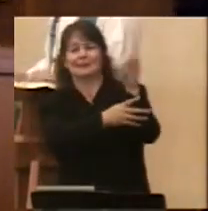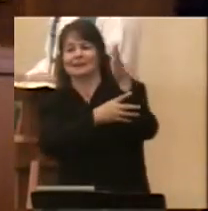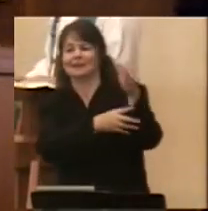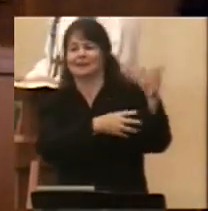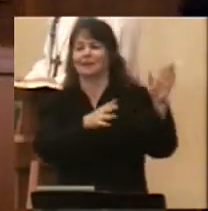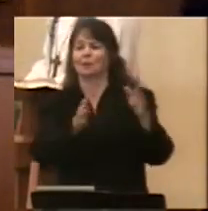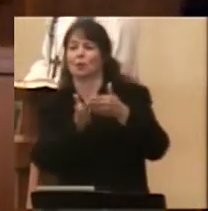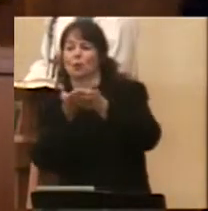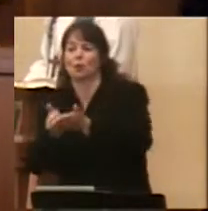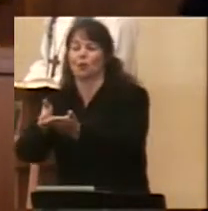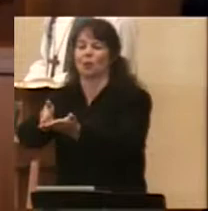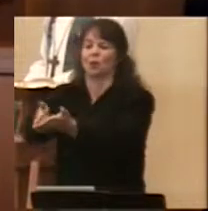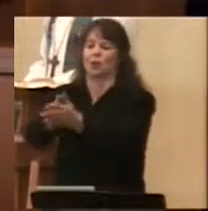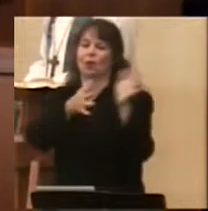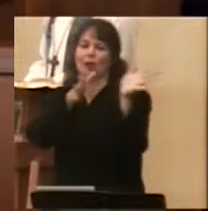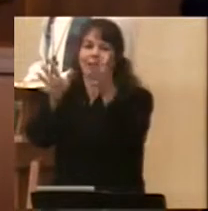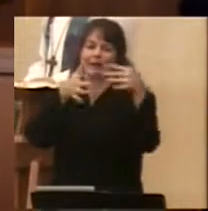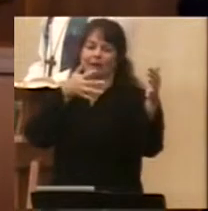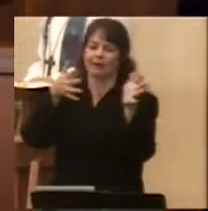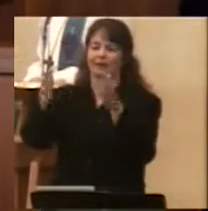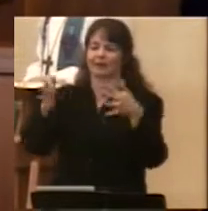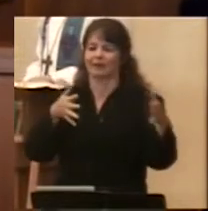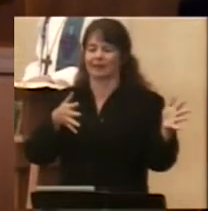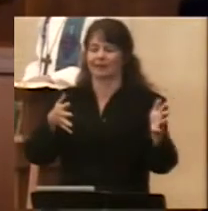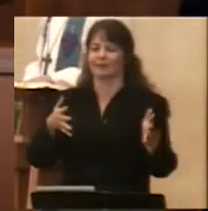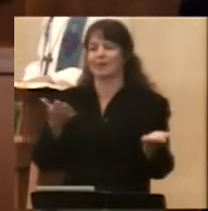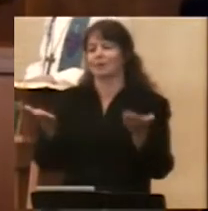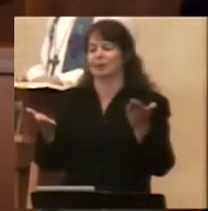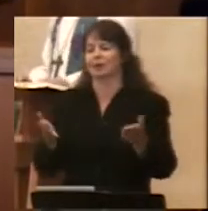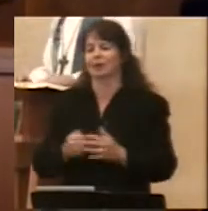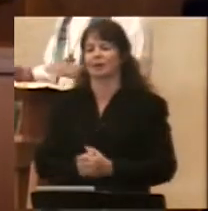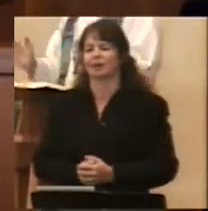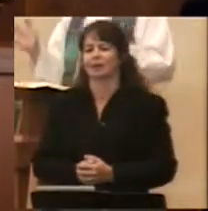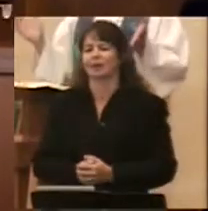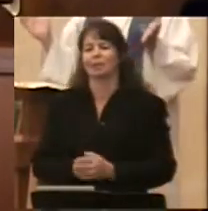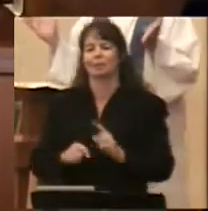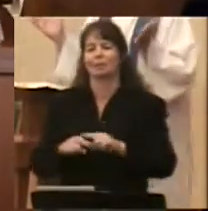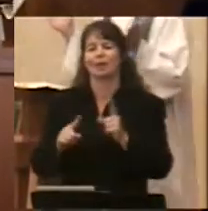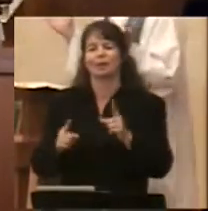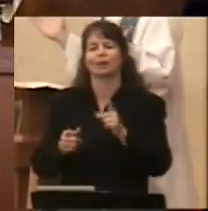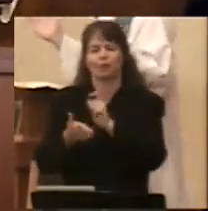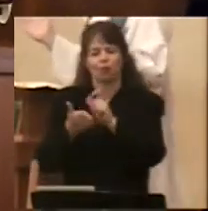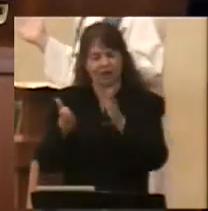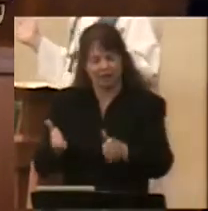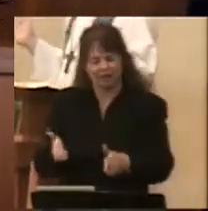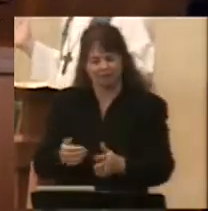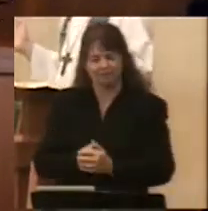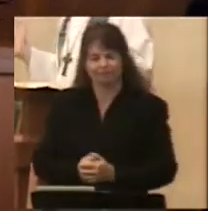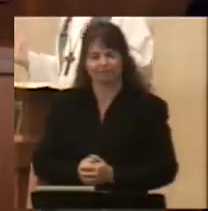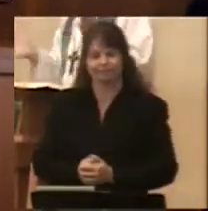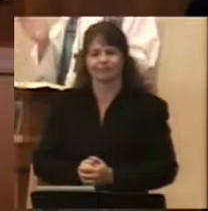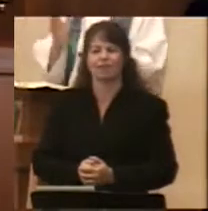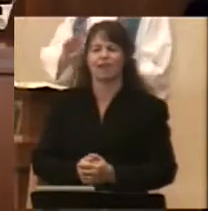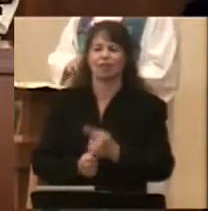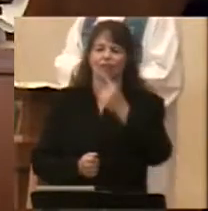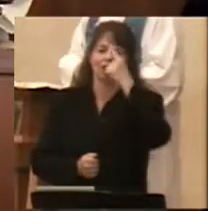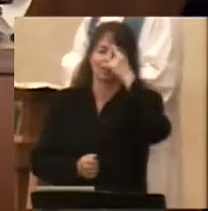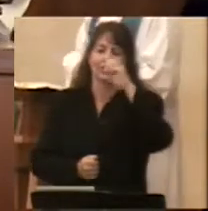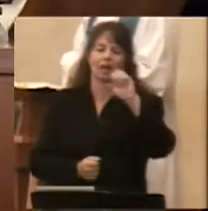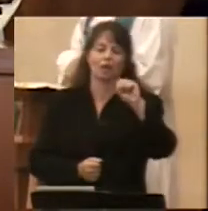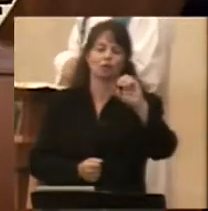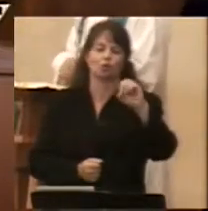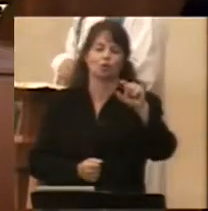completely. And so this writer of Ecclesiastes, sometimes thought to be Solomon, more recently